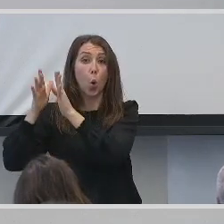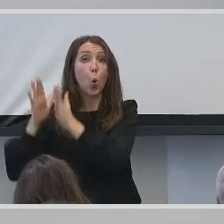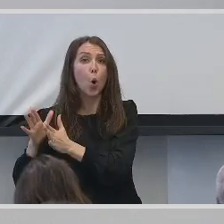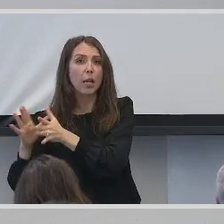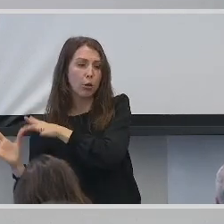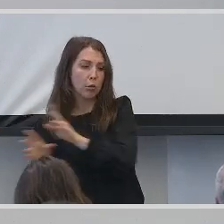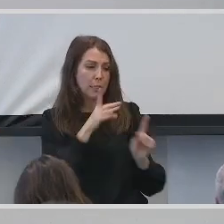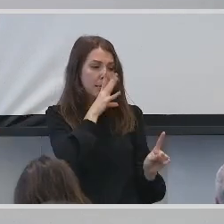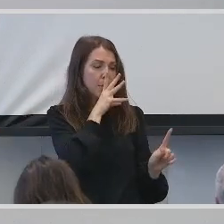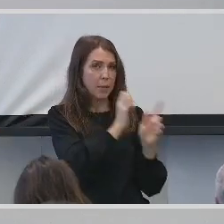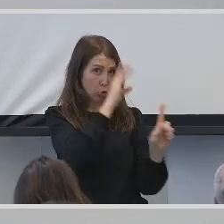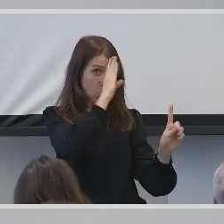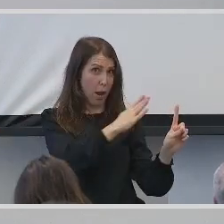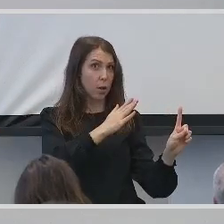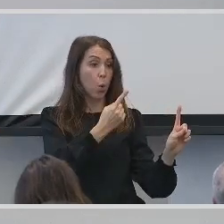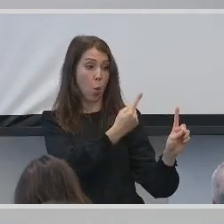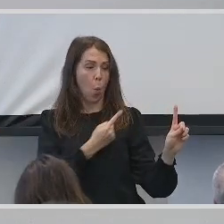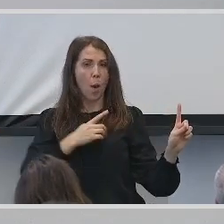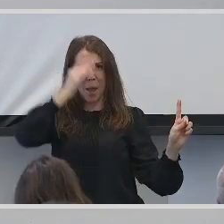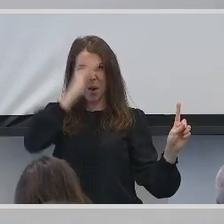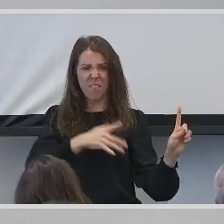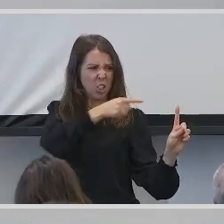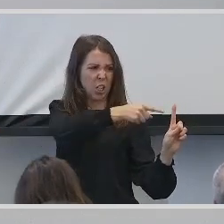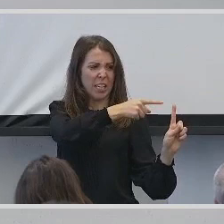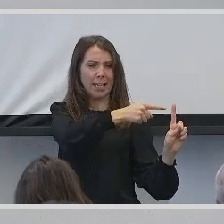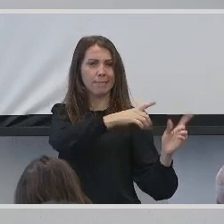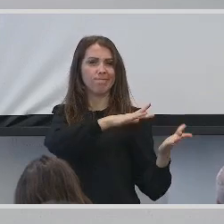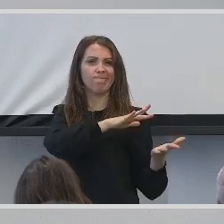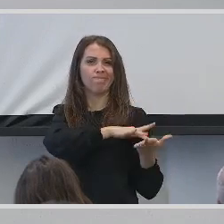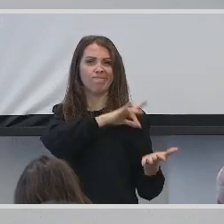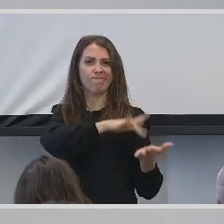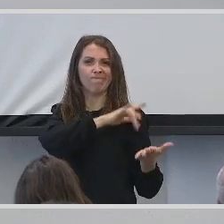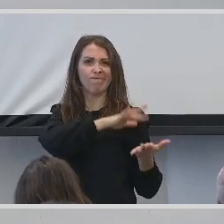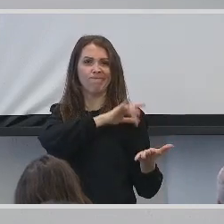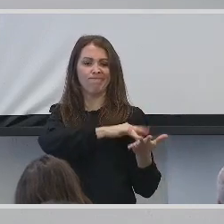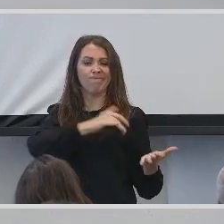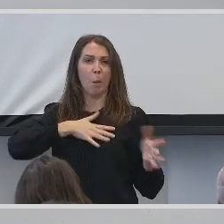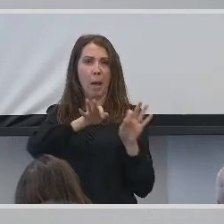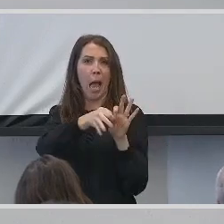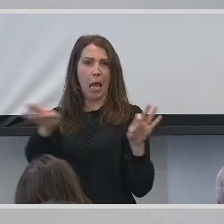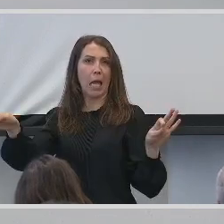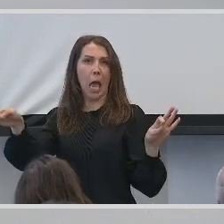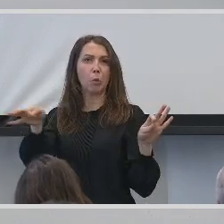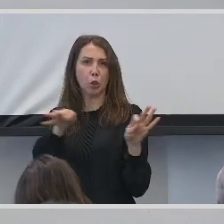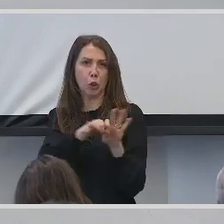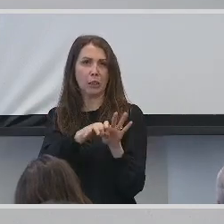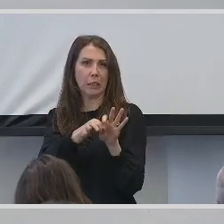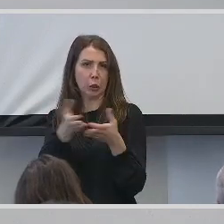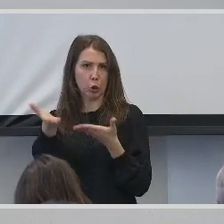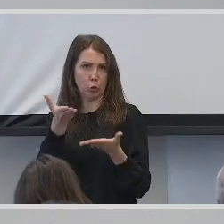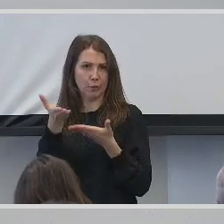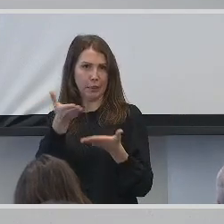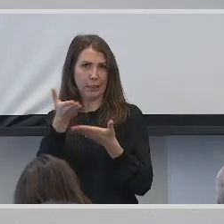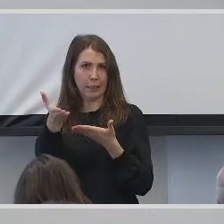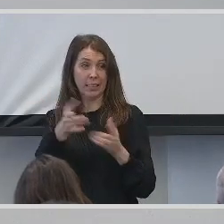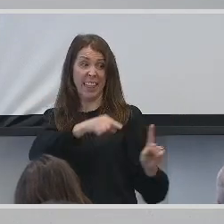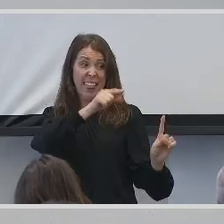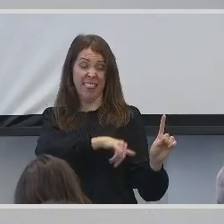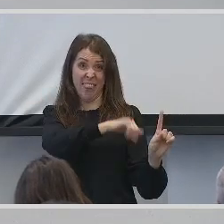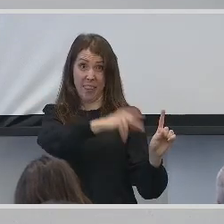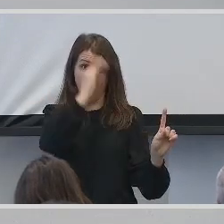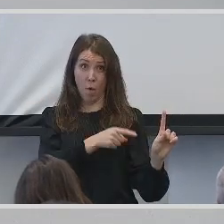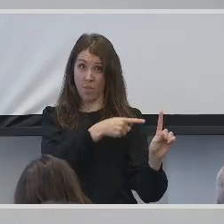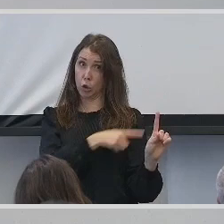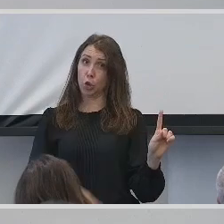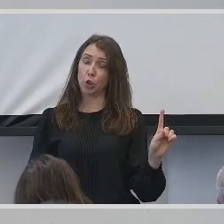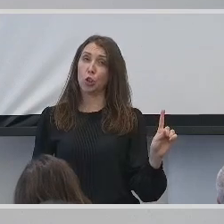with one of my professors who seemed to be taking advantage of my captioning accommodation. This professor